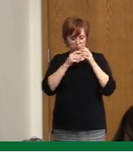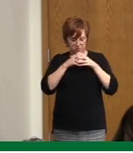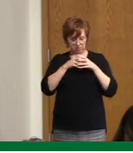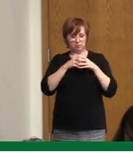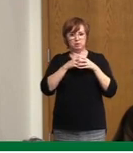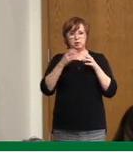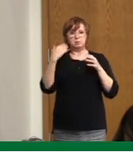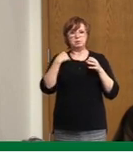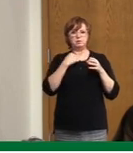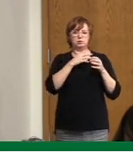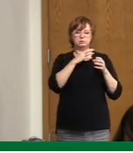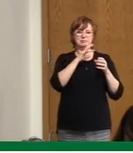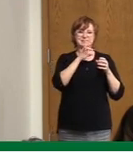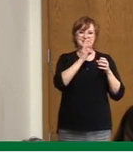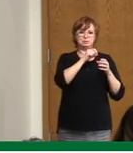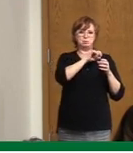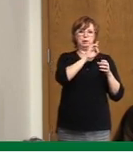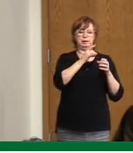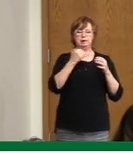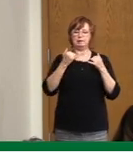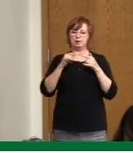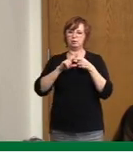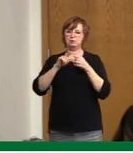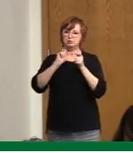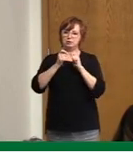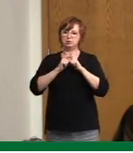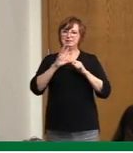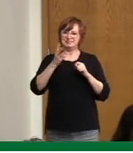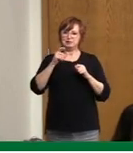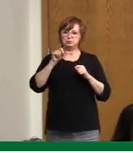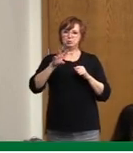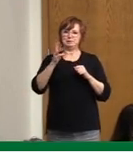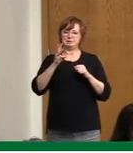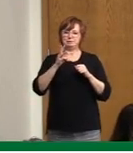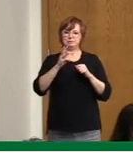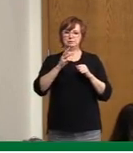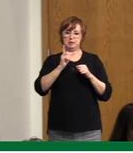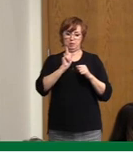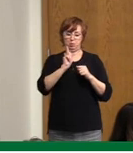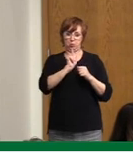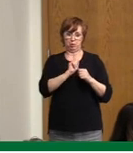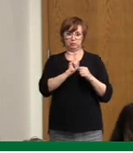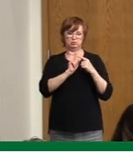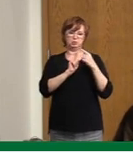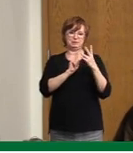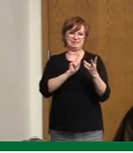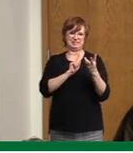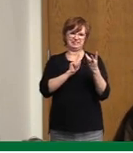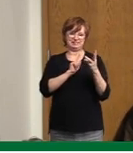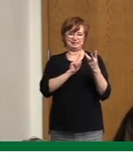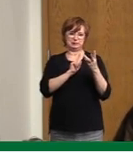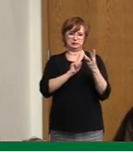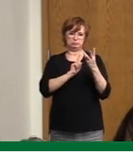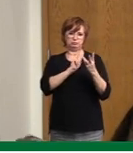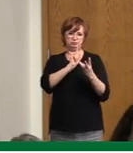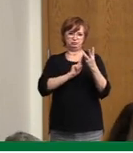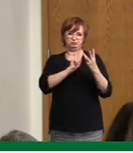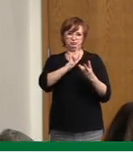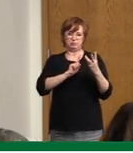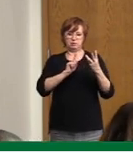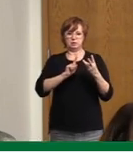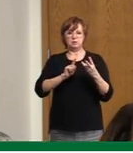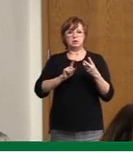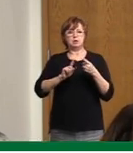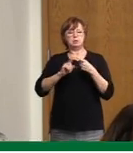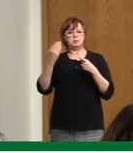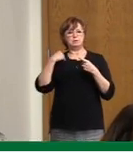Our range of contacts is also coming down from up to 150. It was as high as 200 two months ago to as high as 150 to as high as